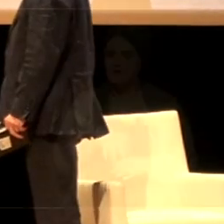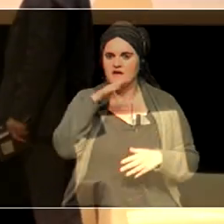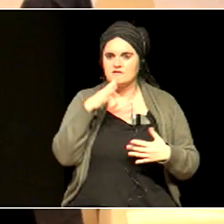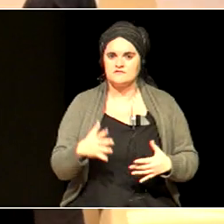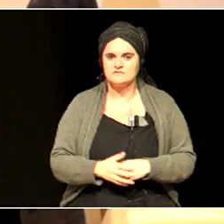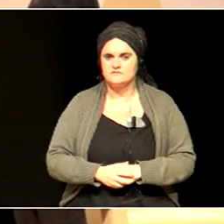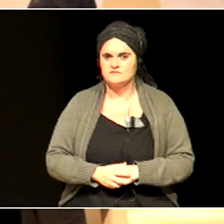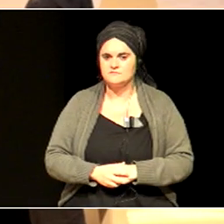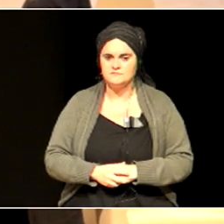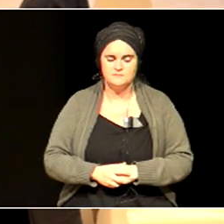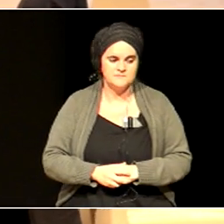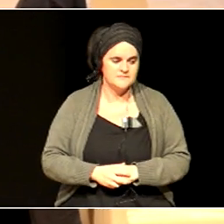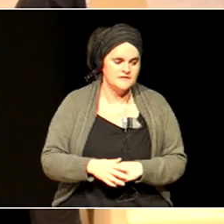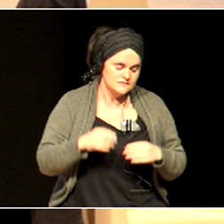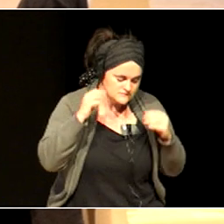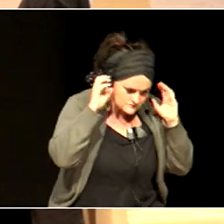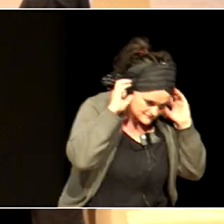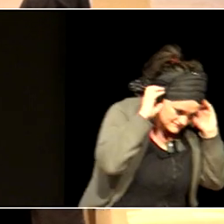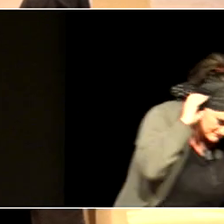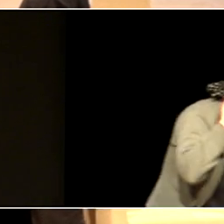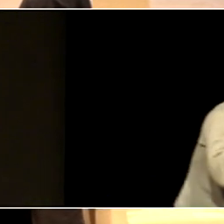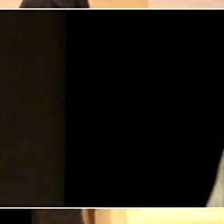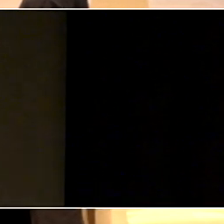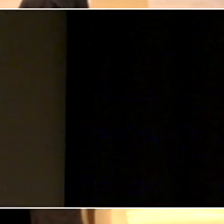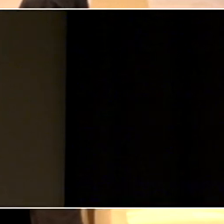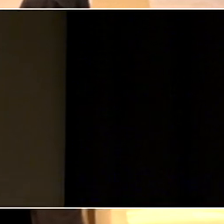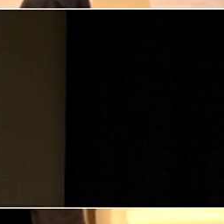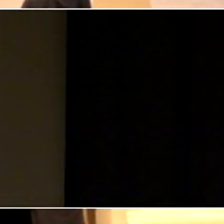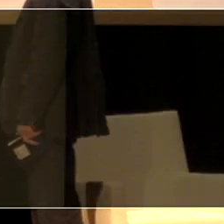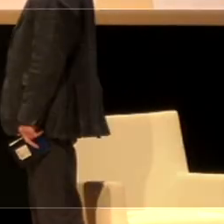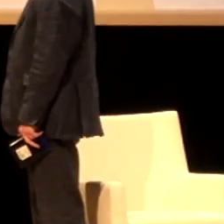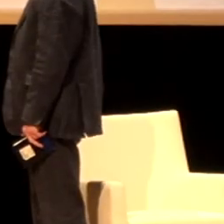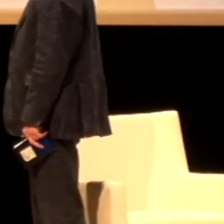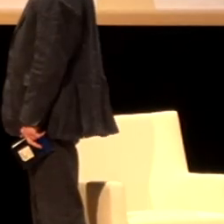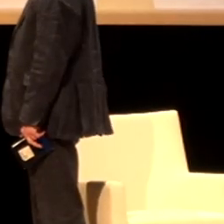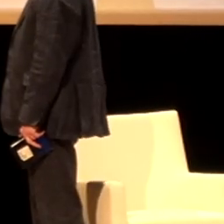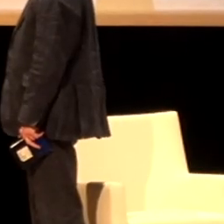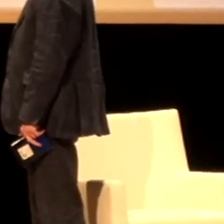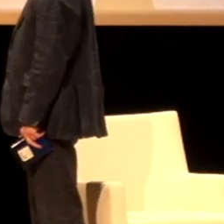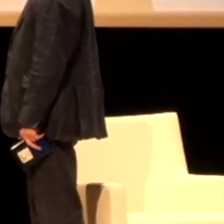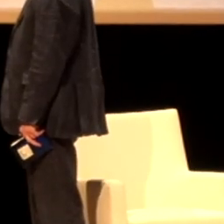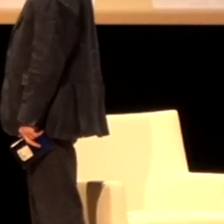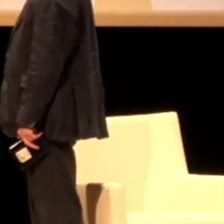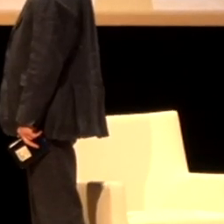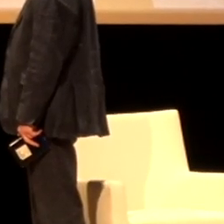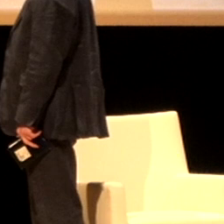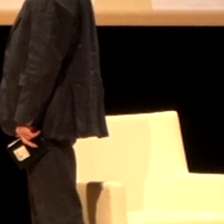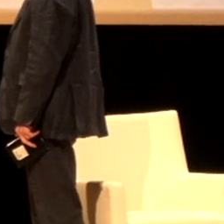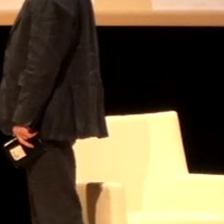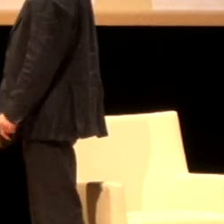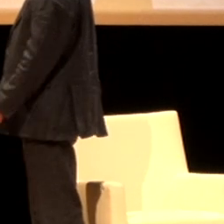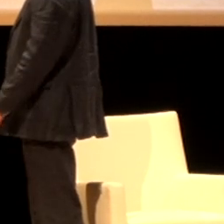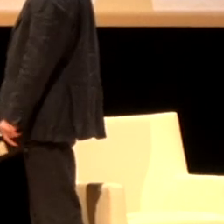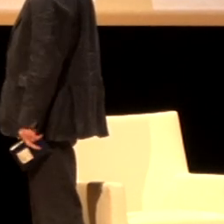you've had enough time to think about the paradoxes and the dilemmas in the inclusion processes, and this is what you want to talk about